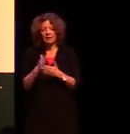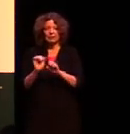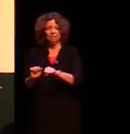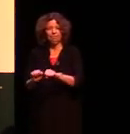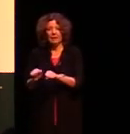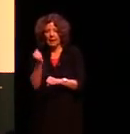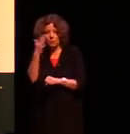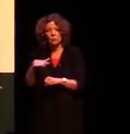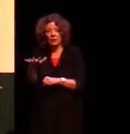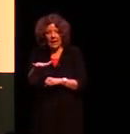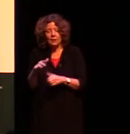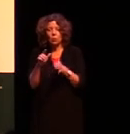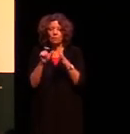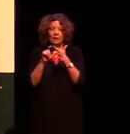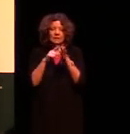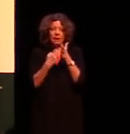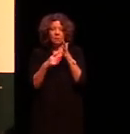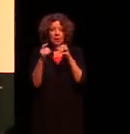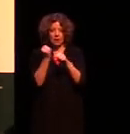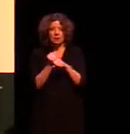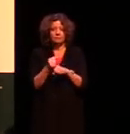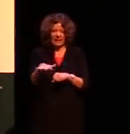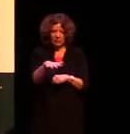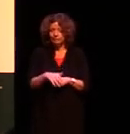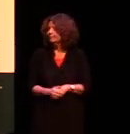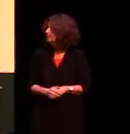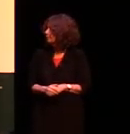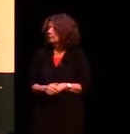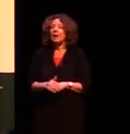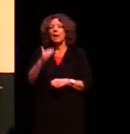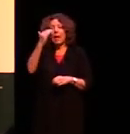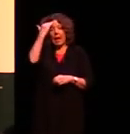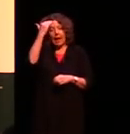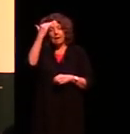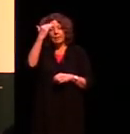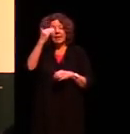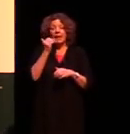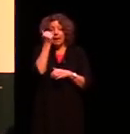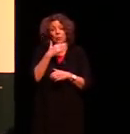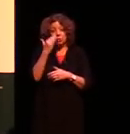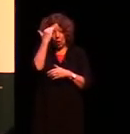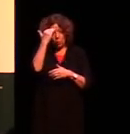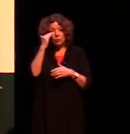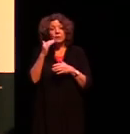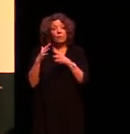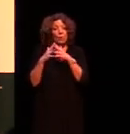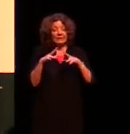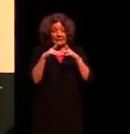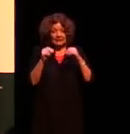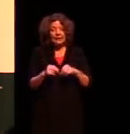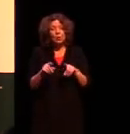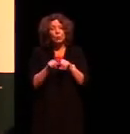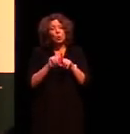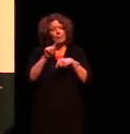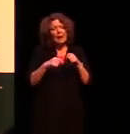area of the Dalek Nation. I'm one of the Aboriginal Elders of Western Sydney. And to become an